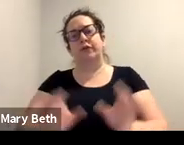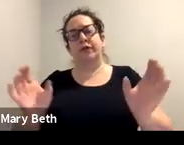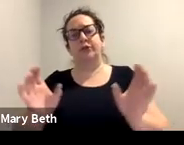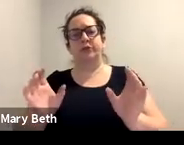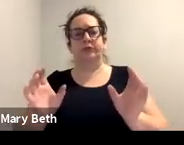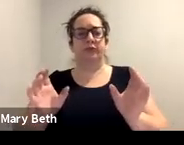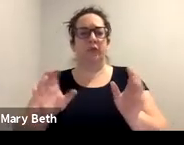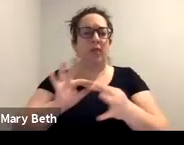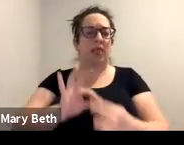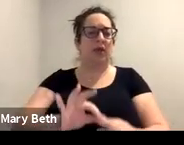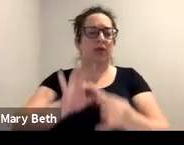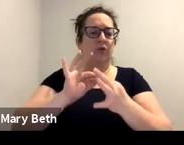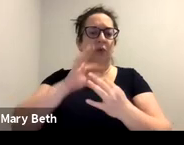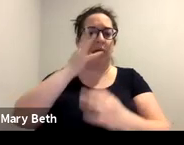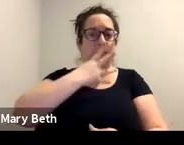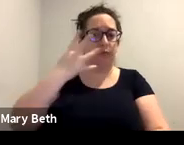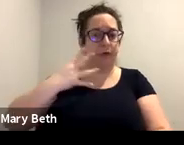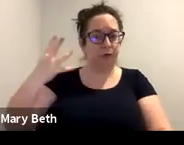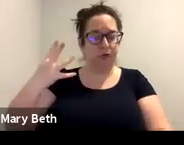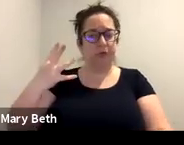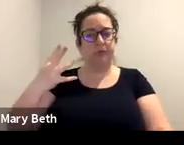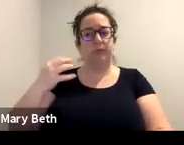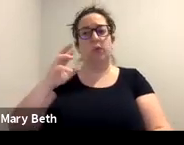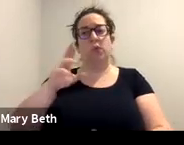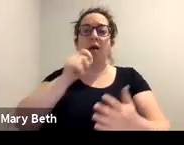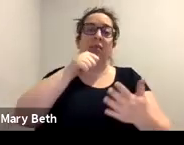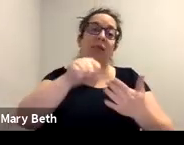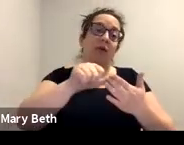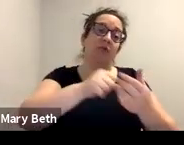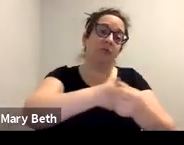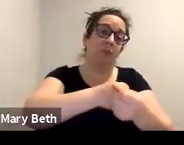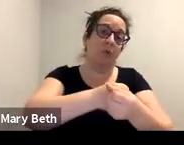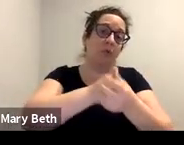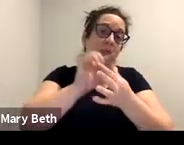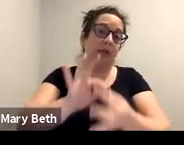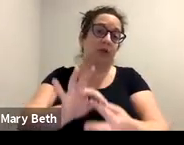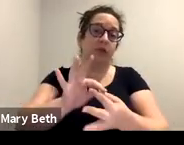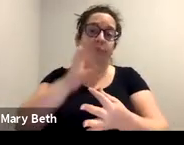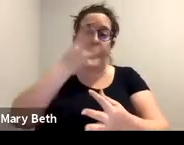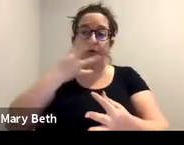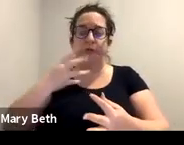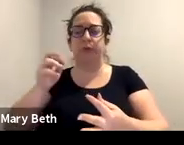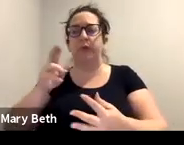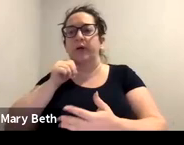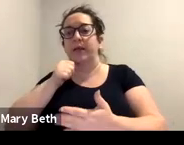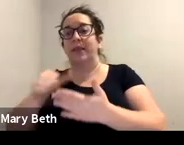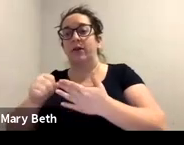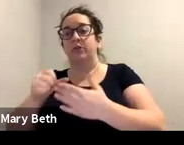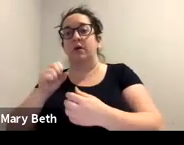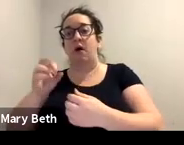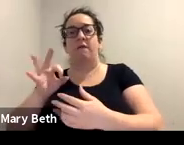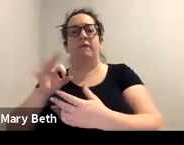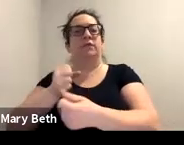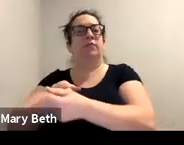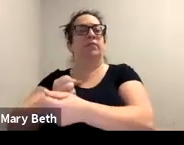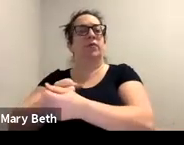immigration, but letters of support related to immigration or certifications related to housing. So really thinking about the, uh,